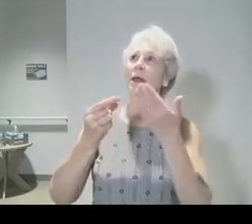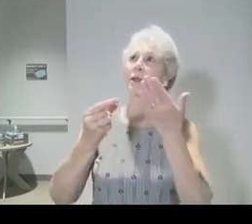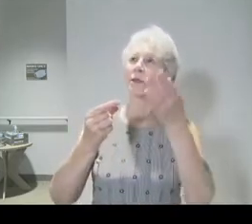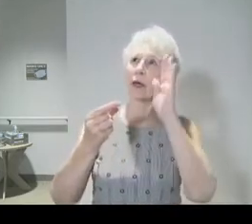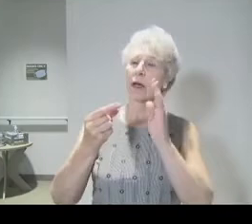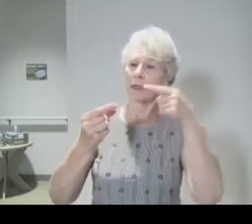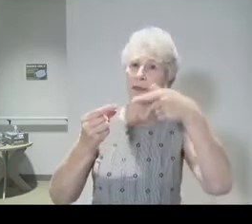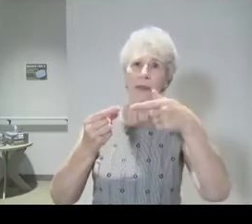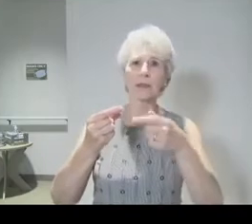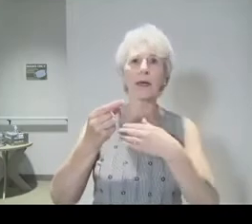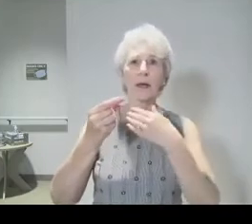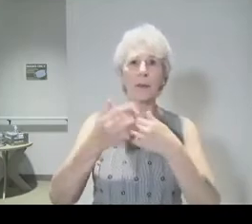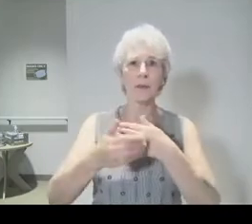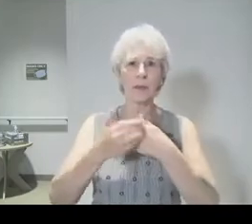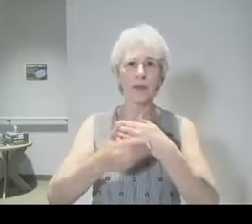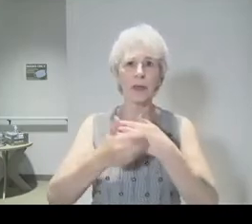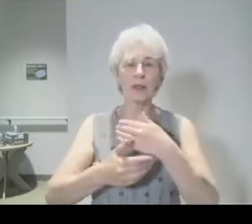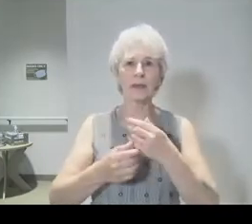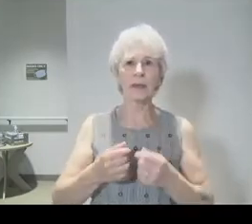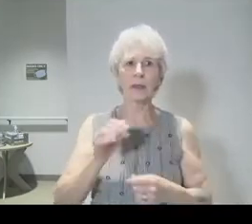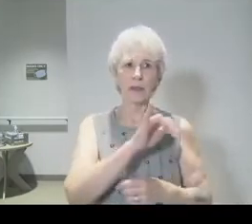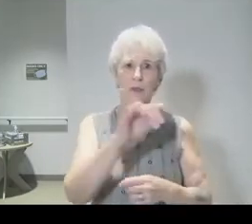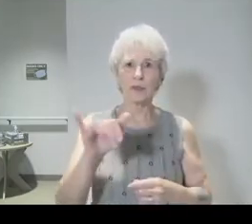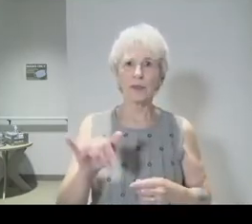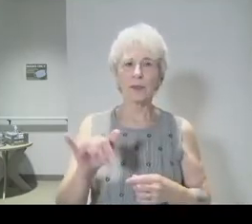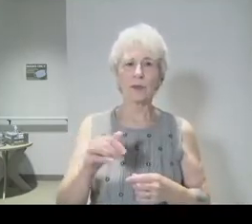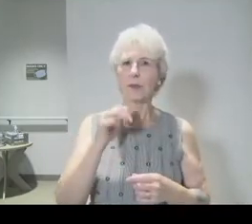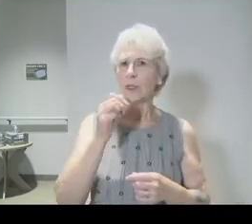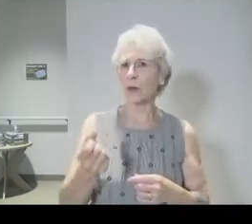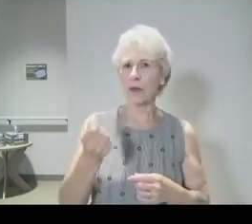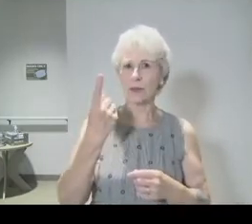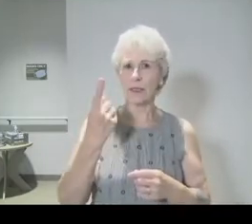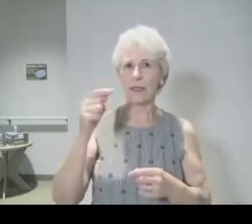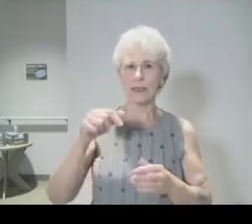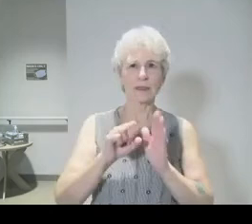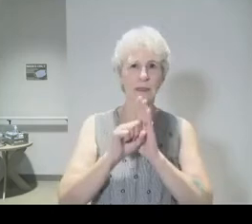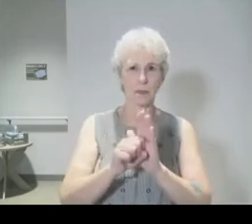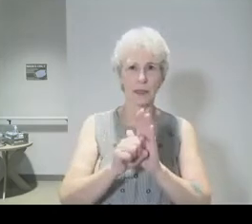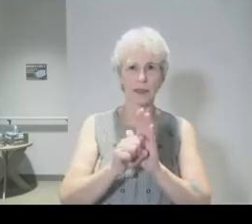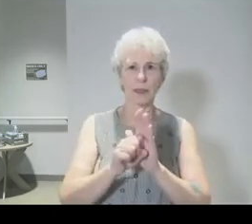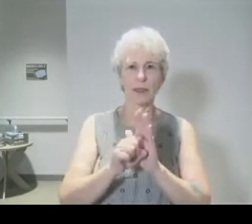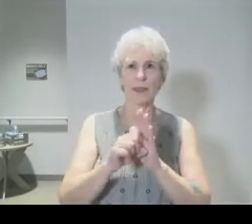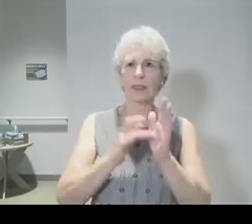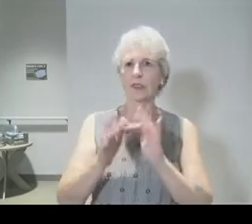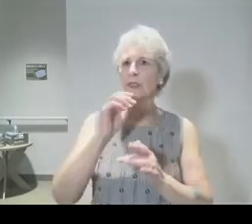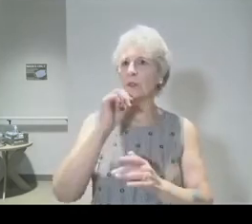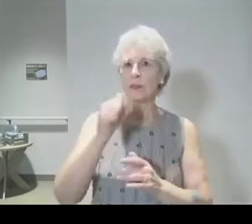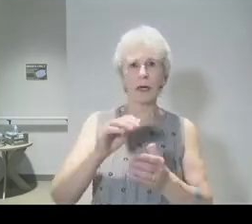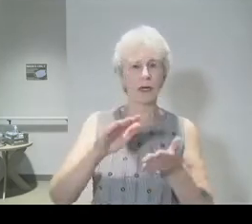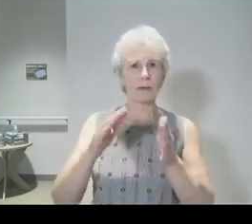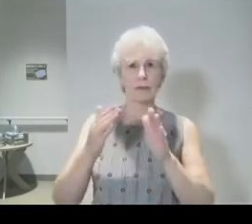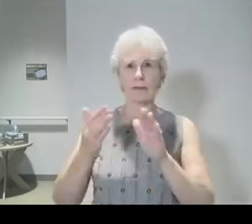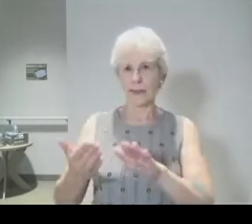this is my blood. By the way, those of you who don't understand that this is symbolic, Jesus wasn't dead yet when he said, this is